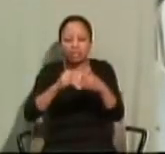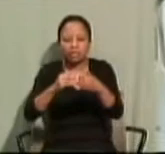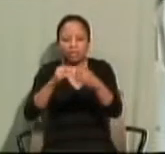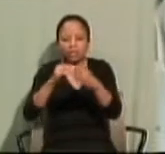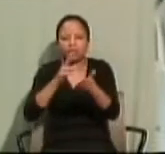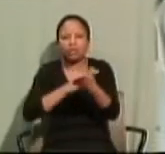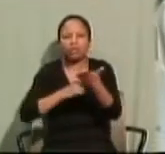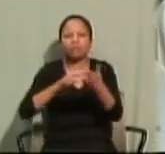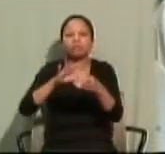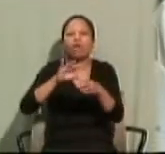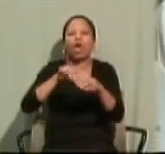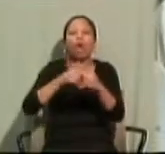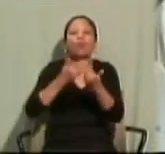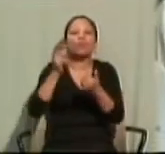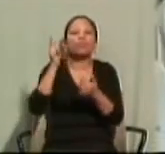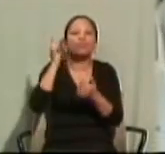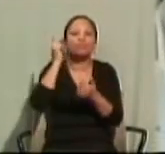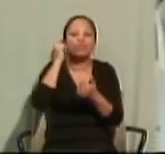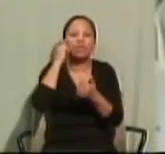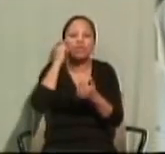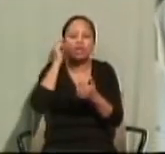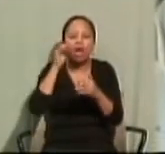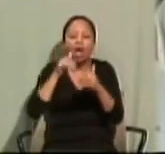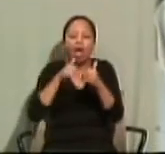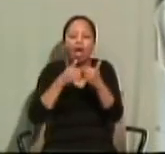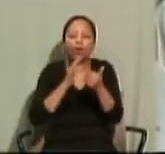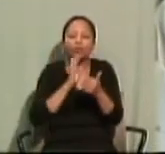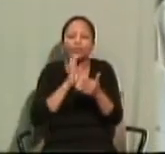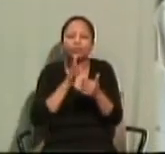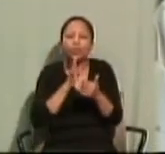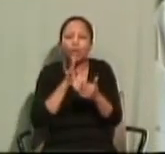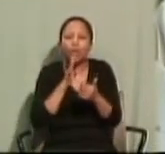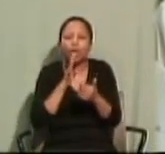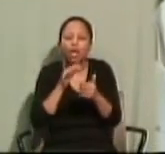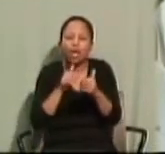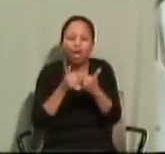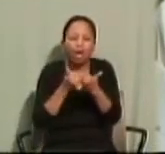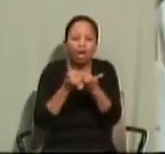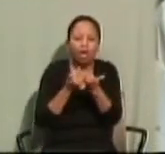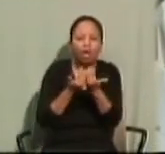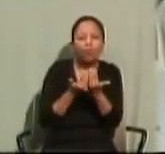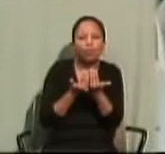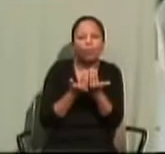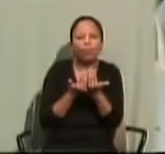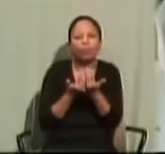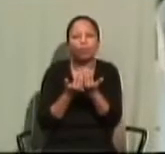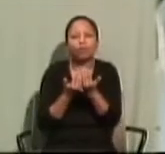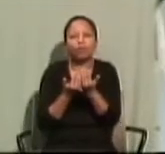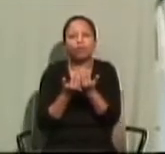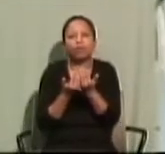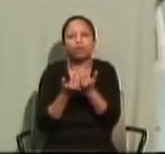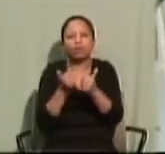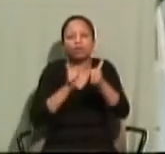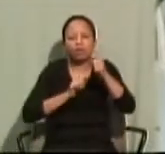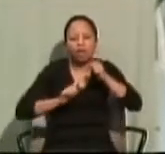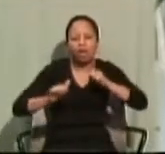we think, in how we speak, in how we act,